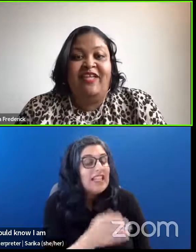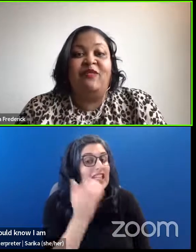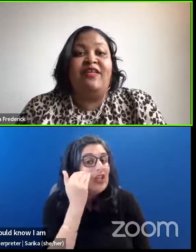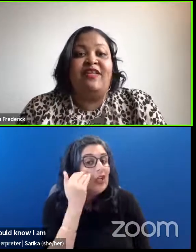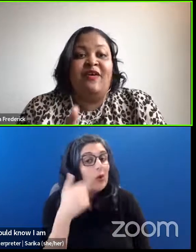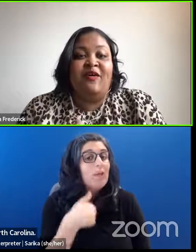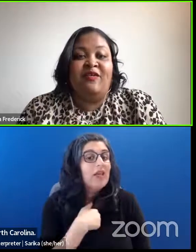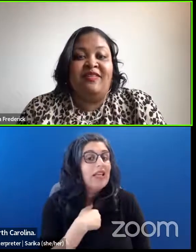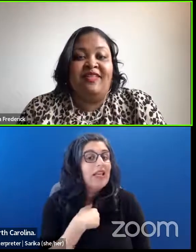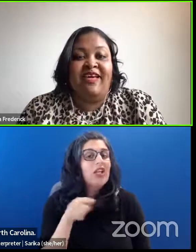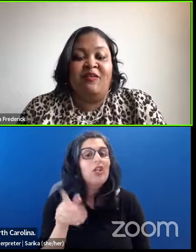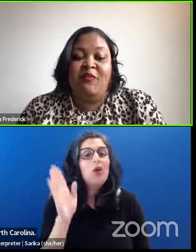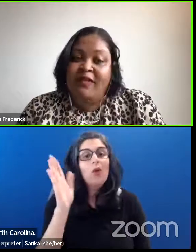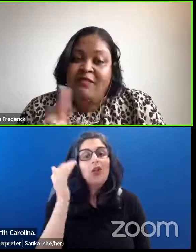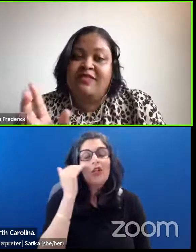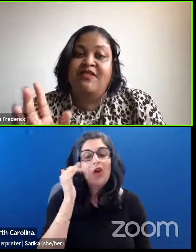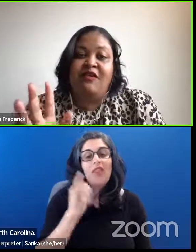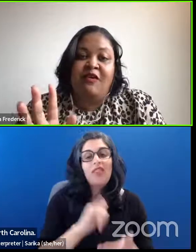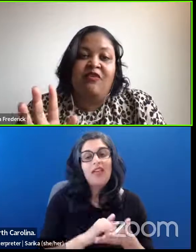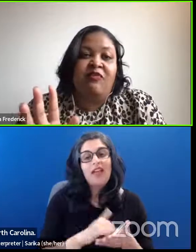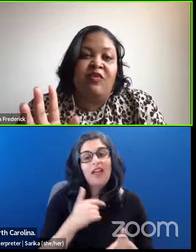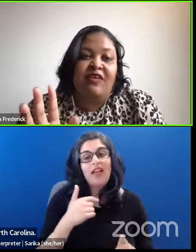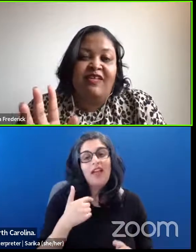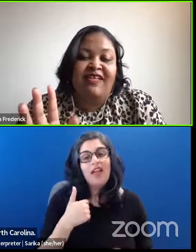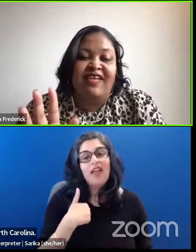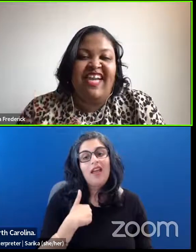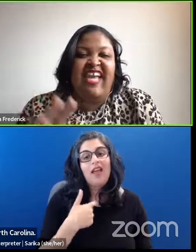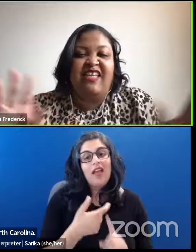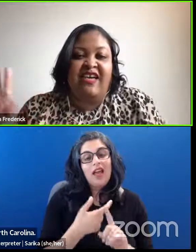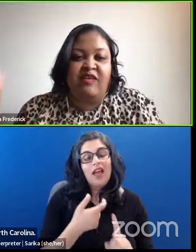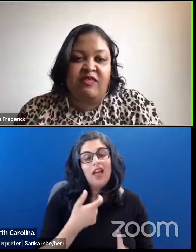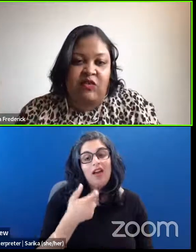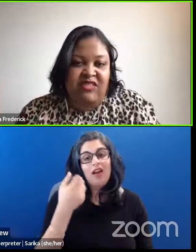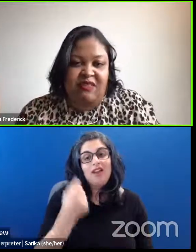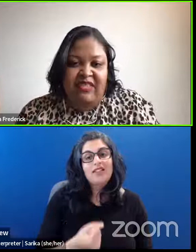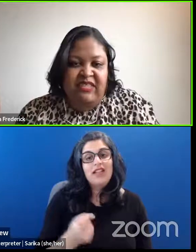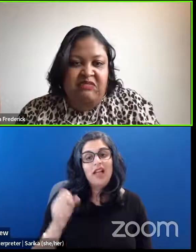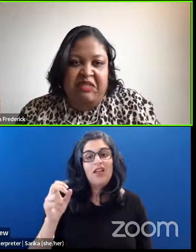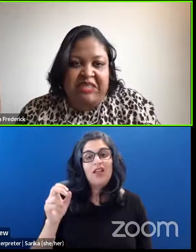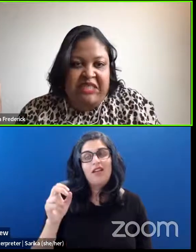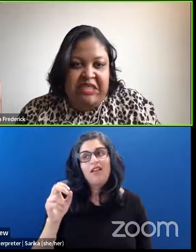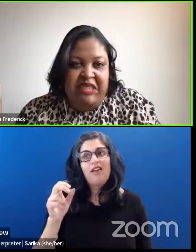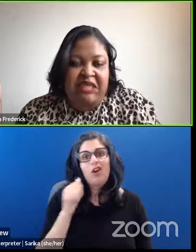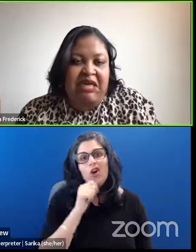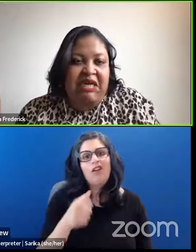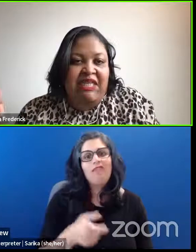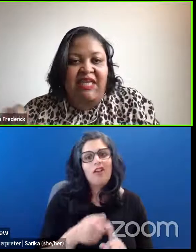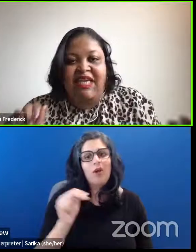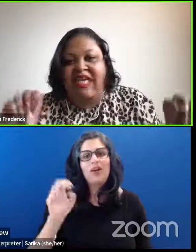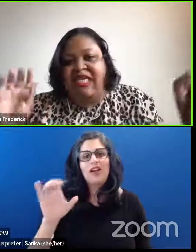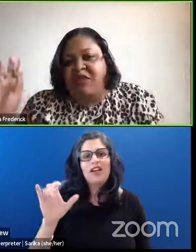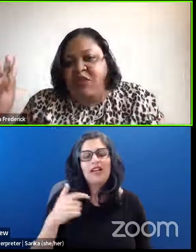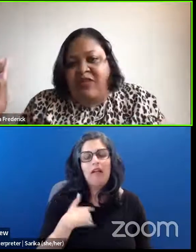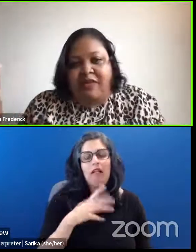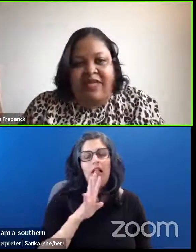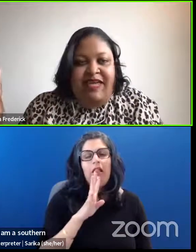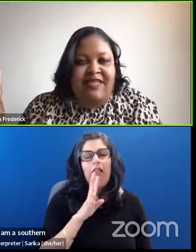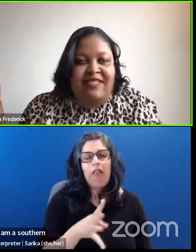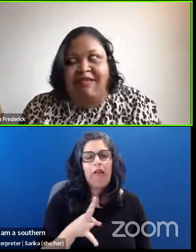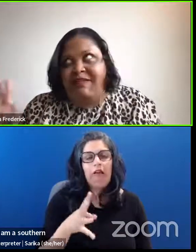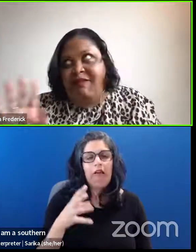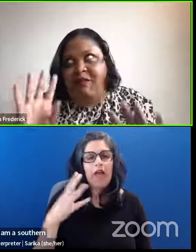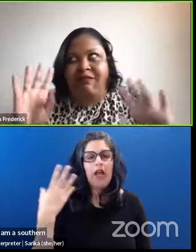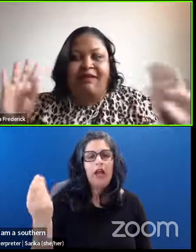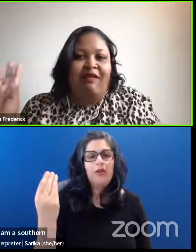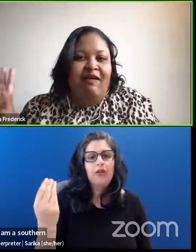you would know that while I'm a southern girl from North Carolina, I hate the outdoors because it's really sticky and hot, and North Carolina